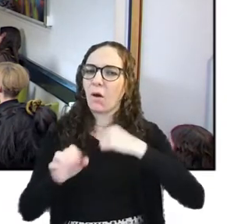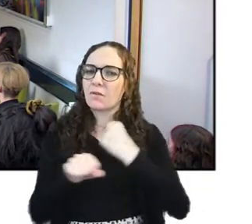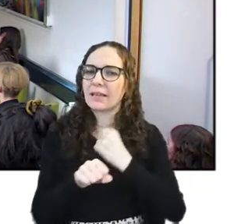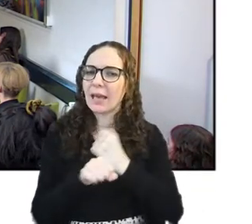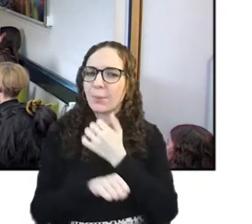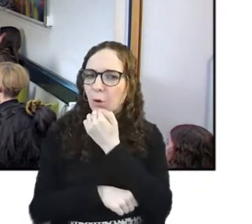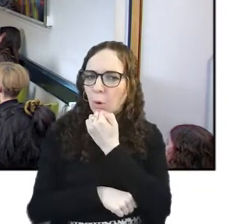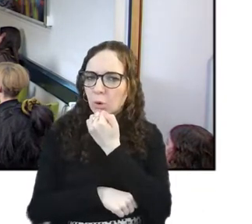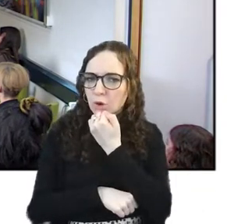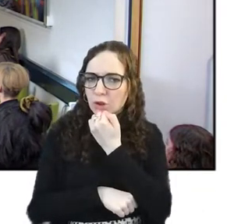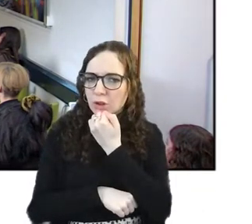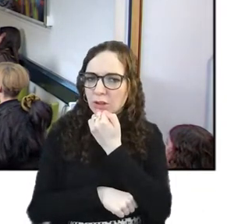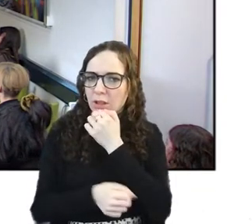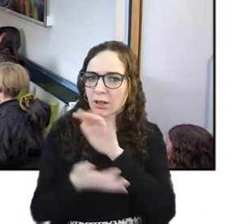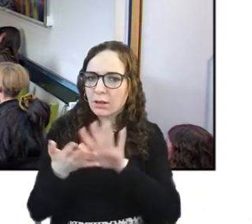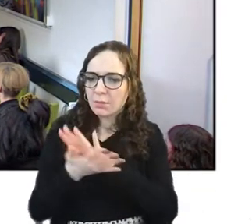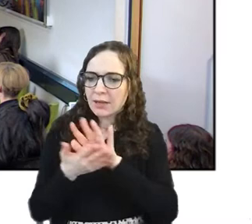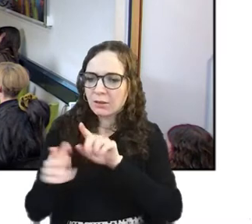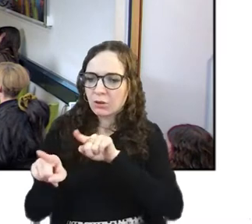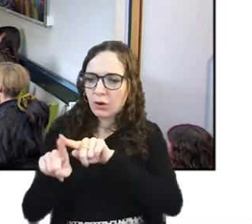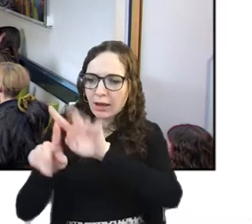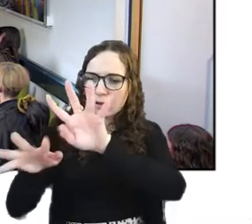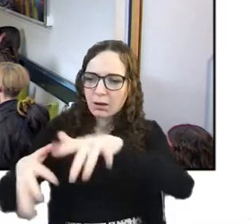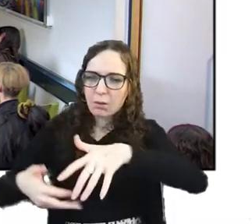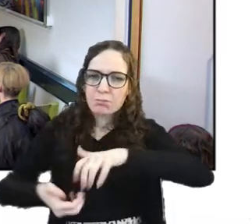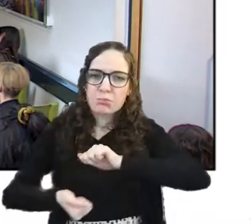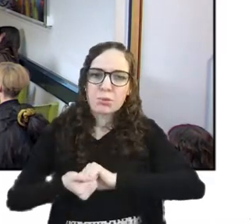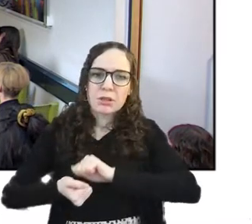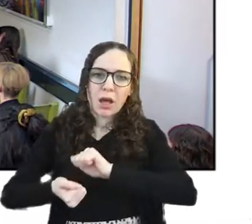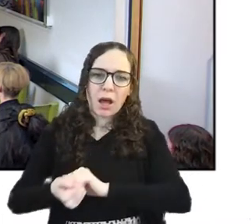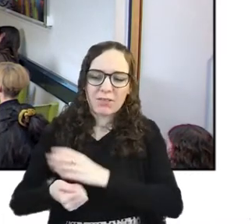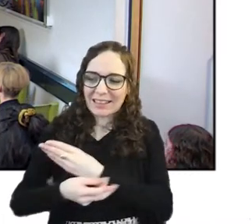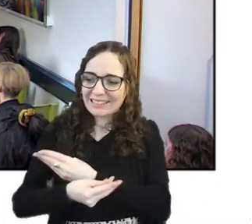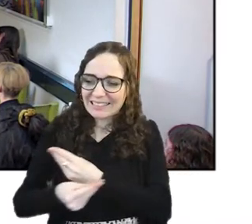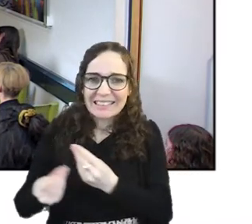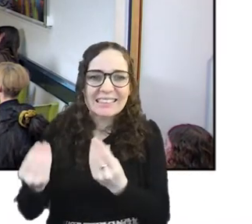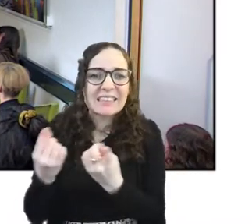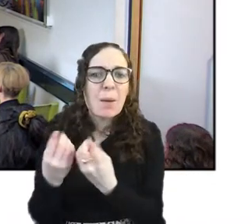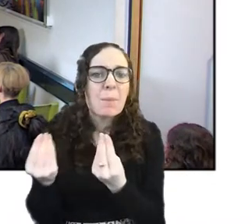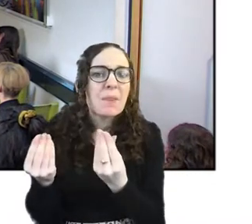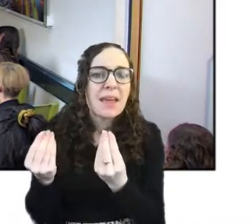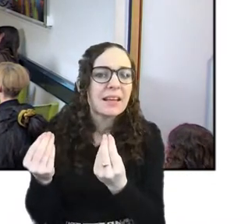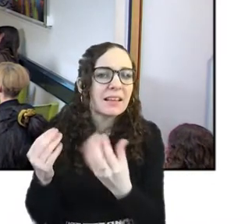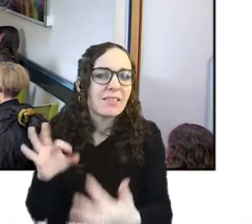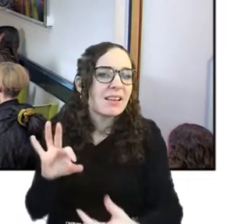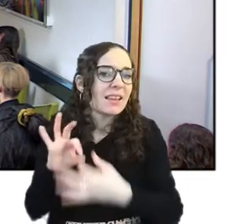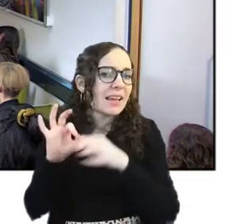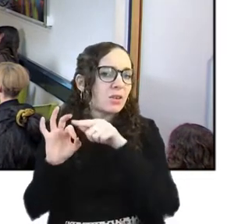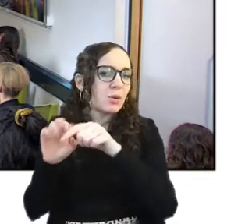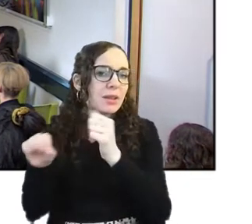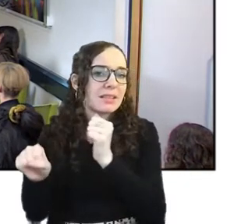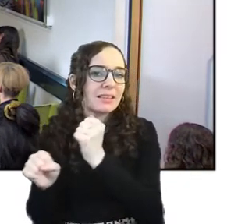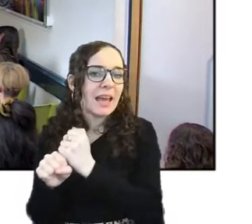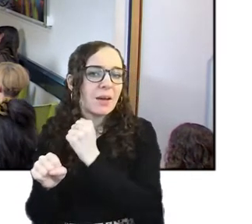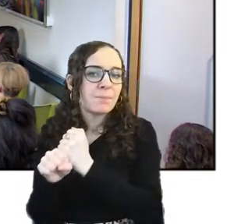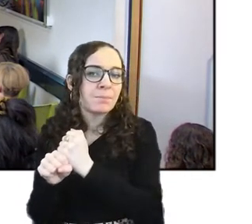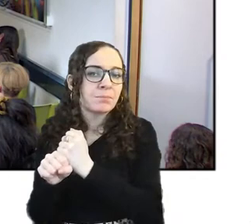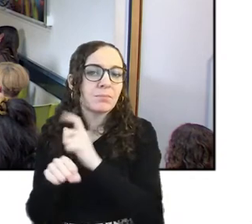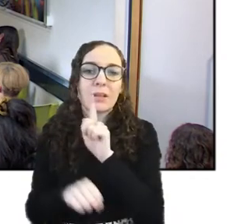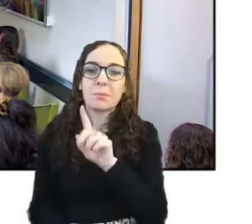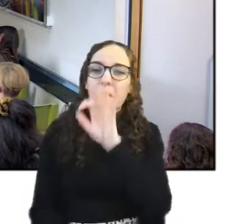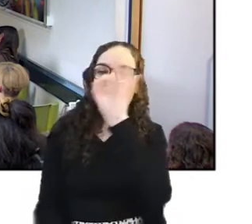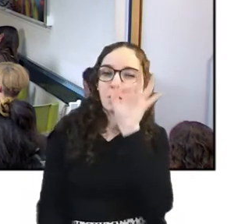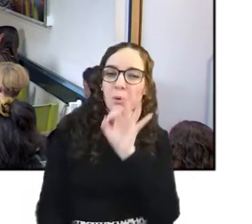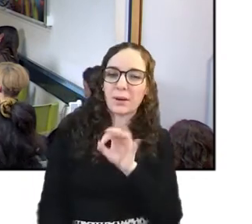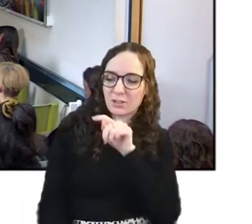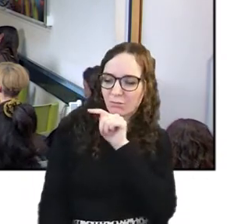in order to kind of preserve some sort of track of it but then there is you know the question is like is that